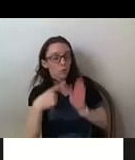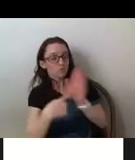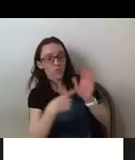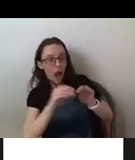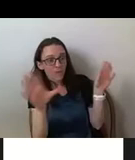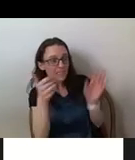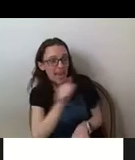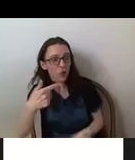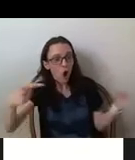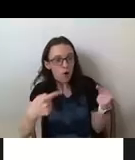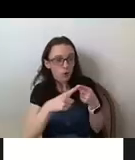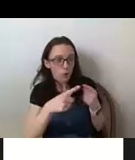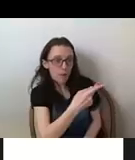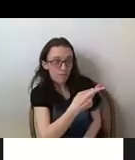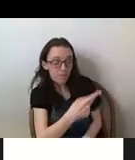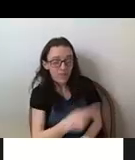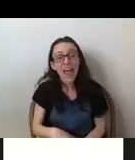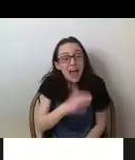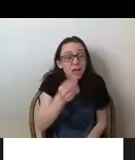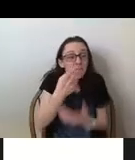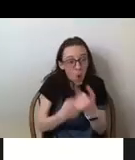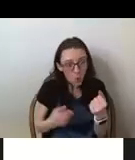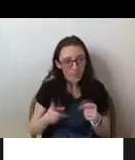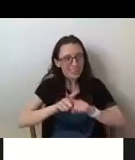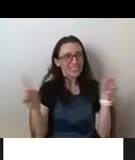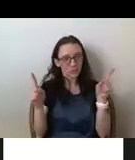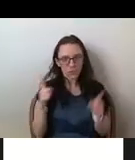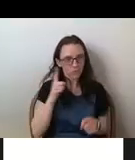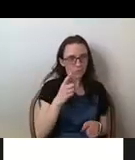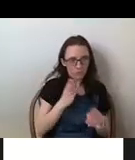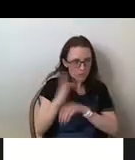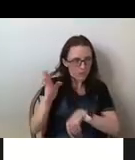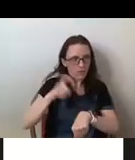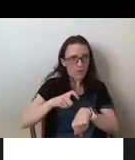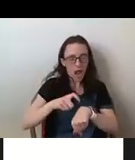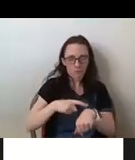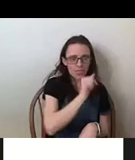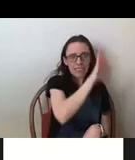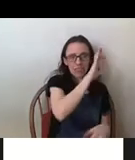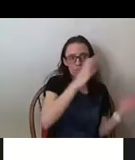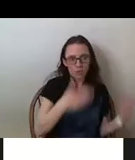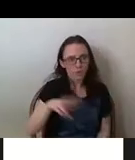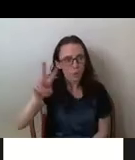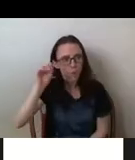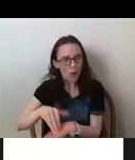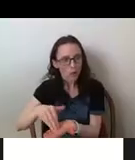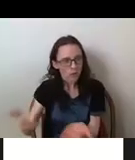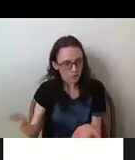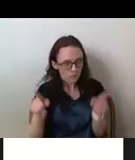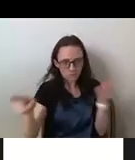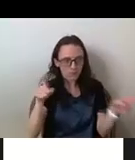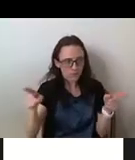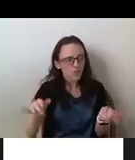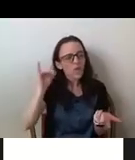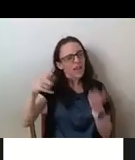periods. This is interesting because the presence of the armed policemen in protecting and protection gear symbolizes the idea that black people do not